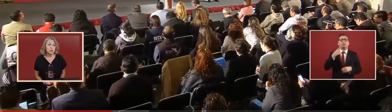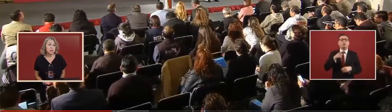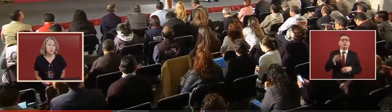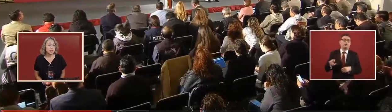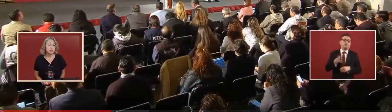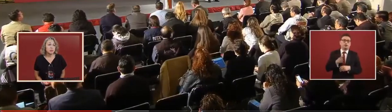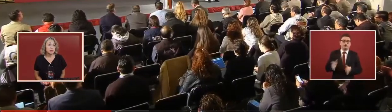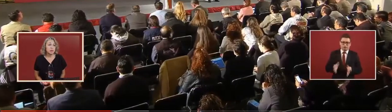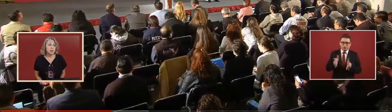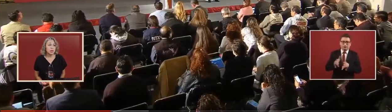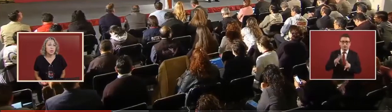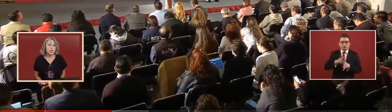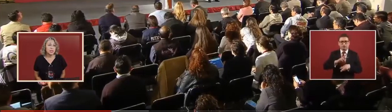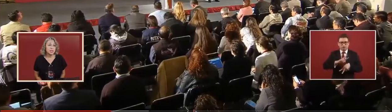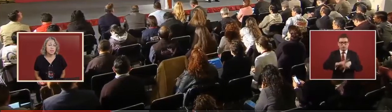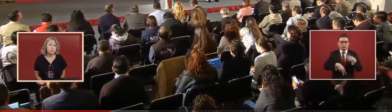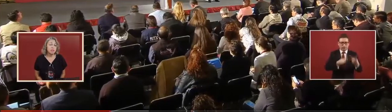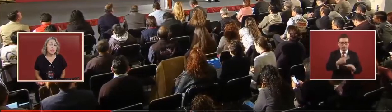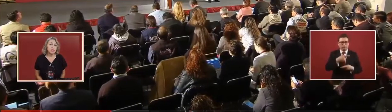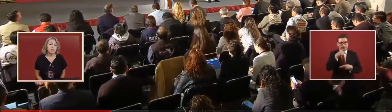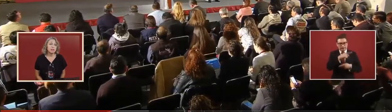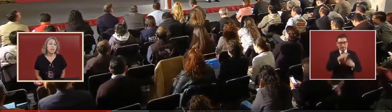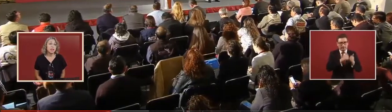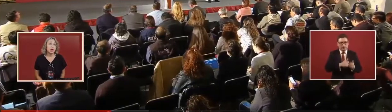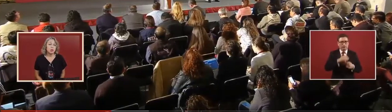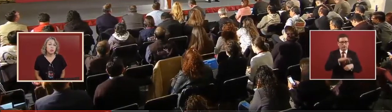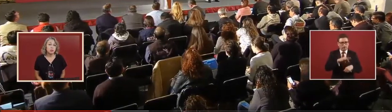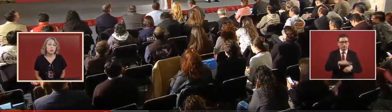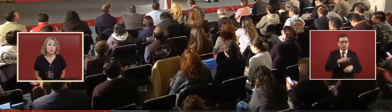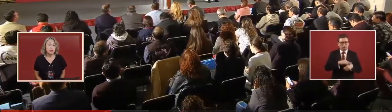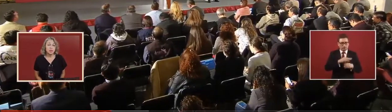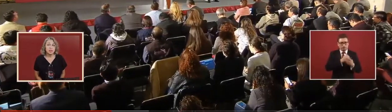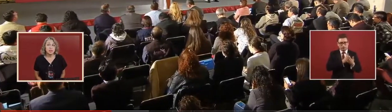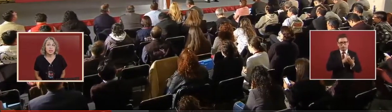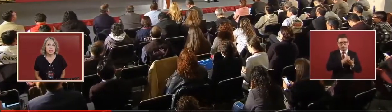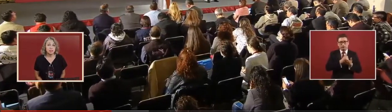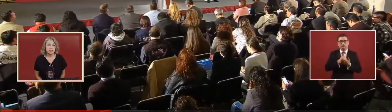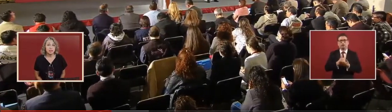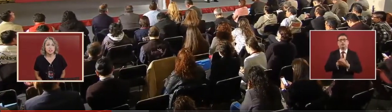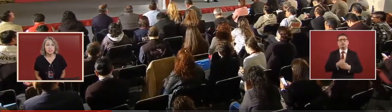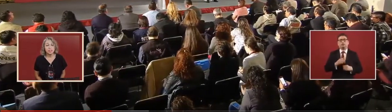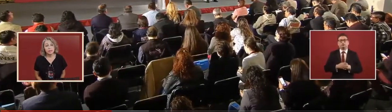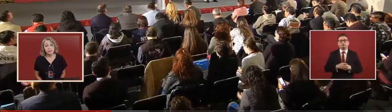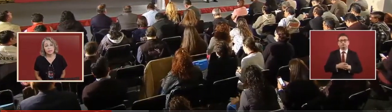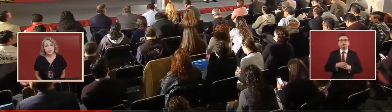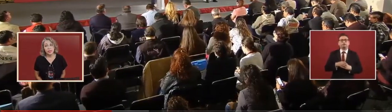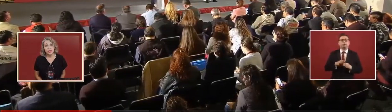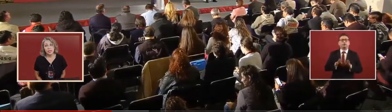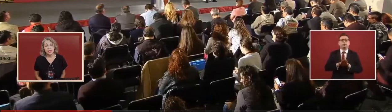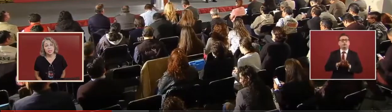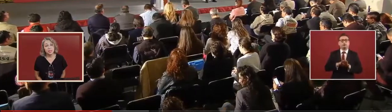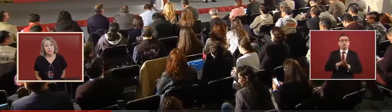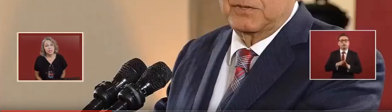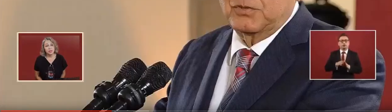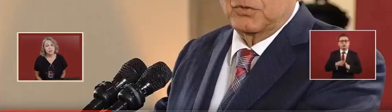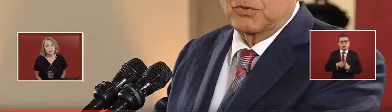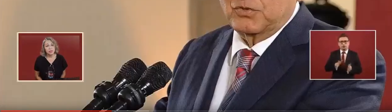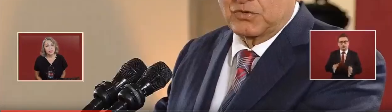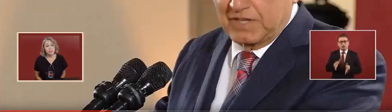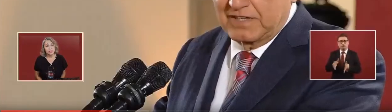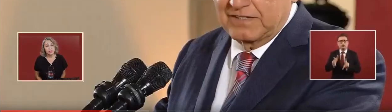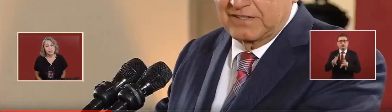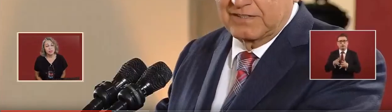stimulate that they go to these outskirts is to, for this social